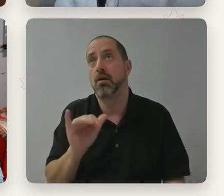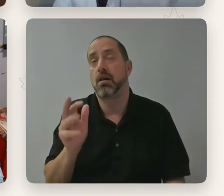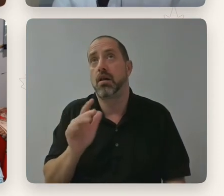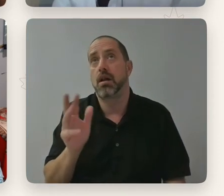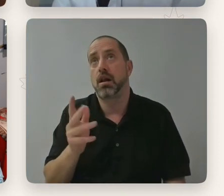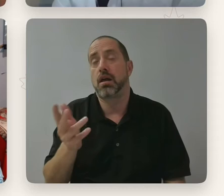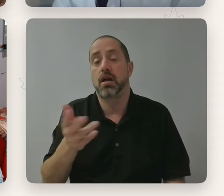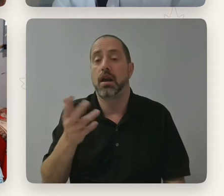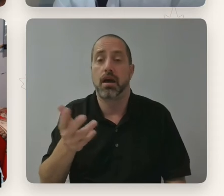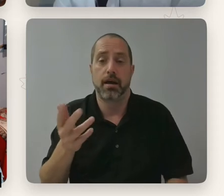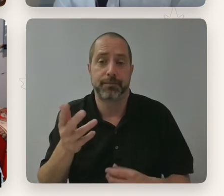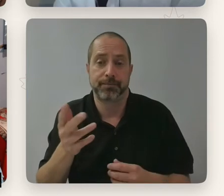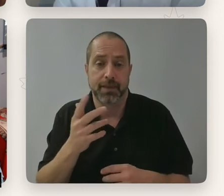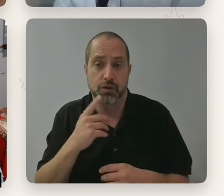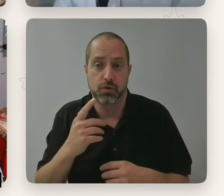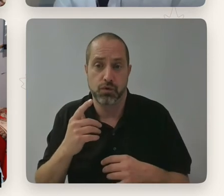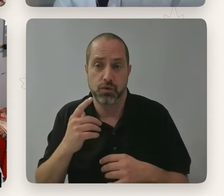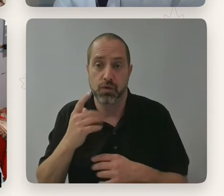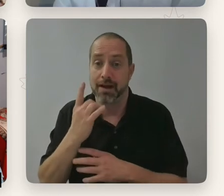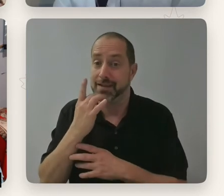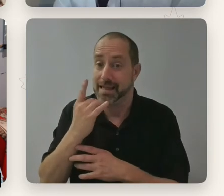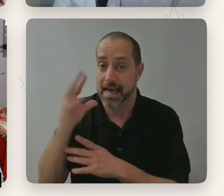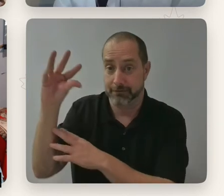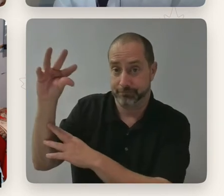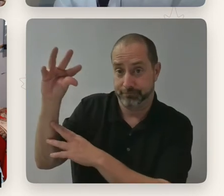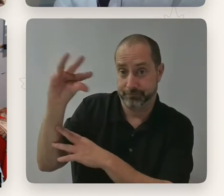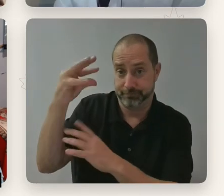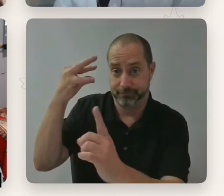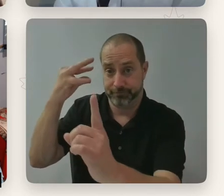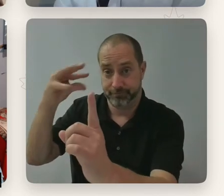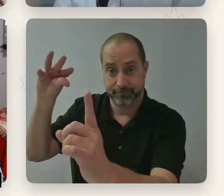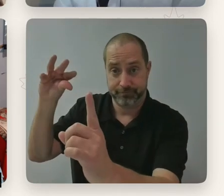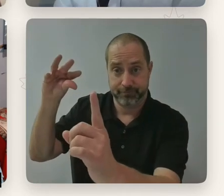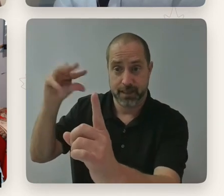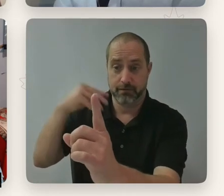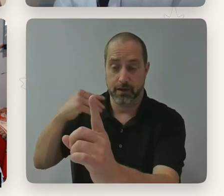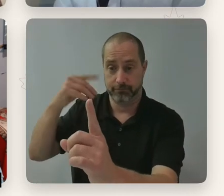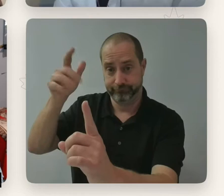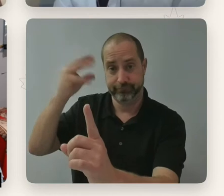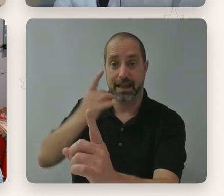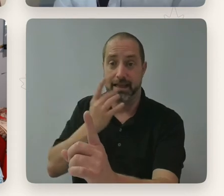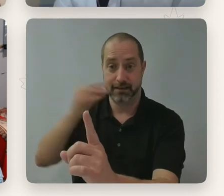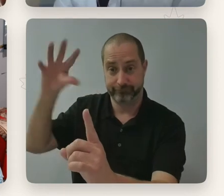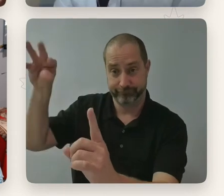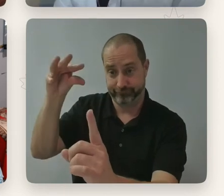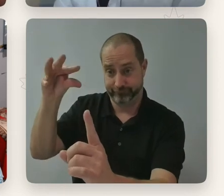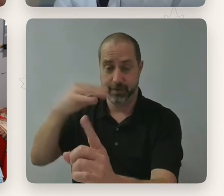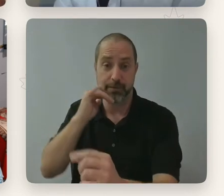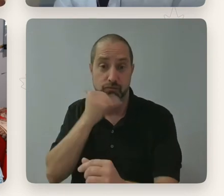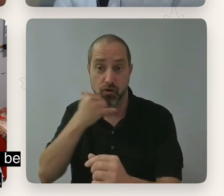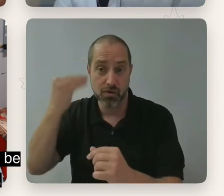you know, take the lighting off of the actress's head because she's got a halo. My job is to actually